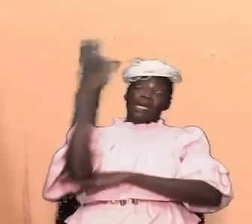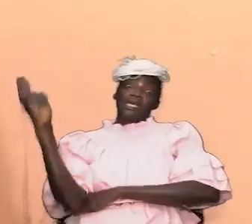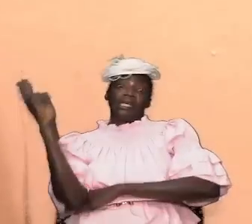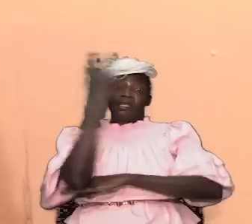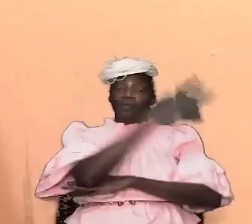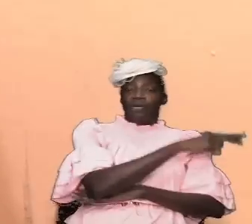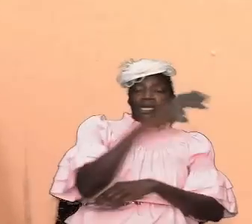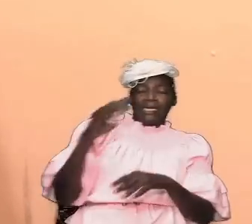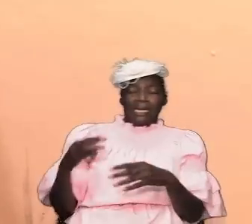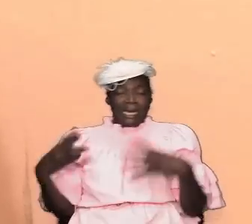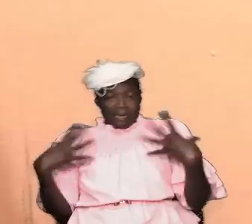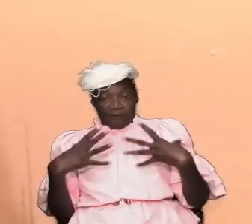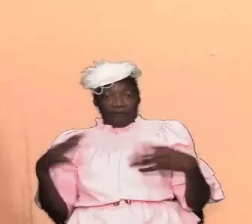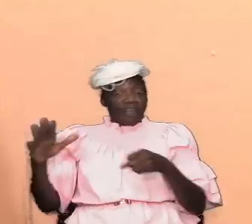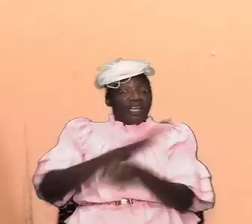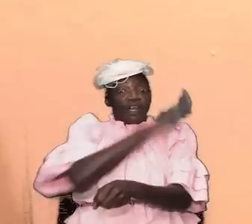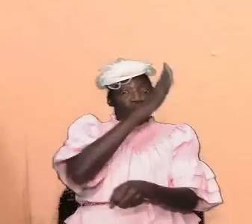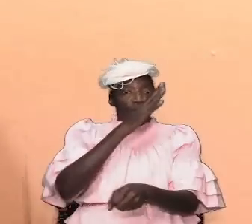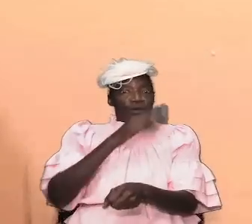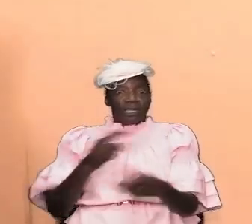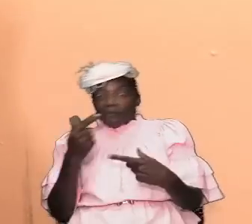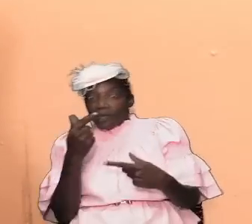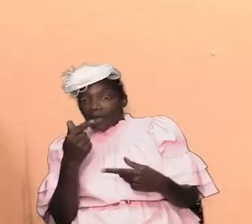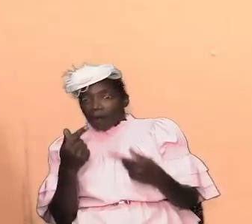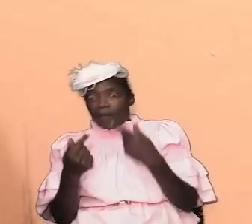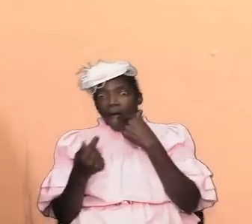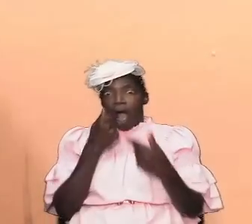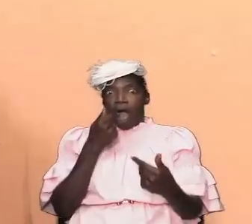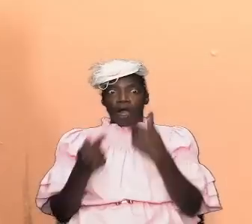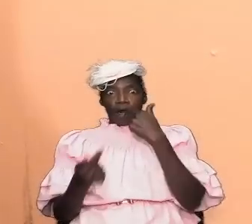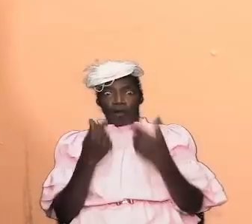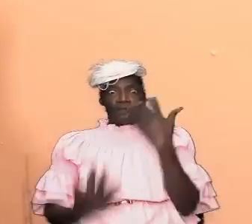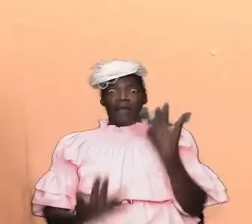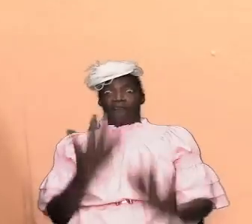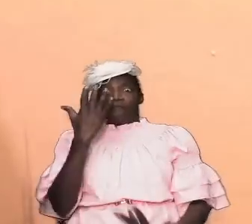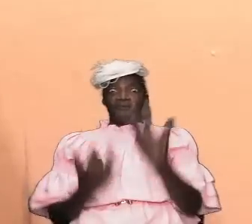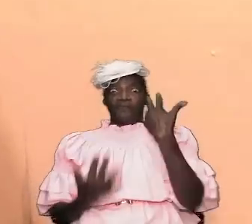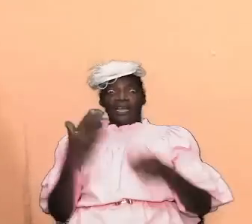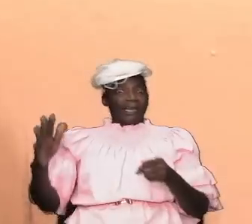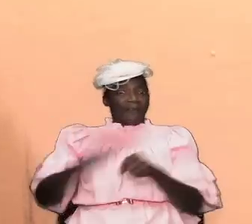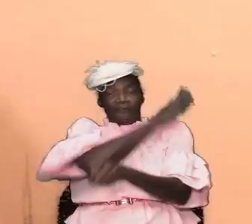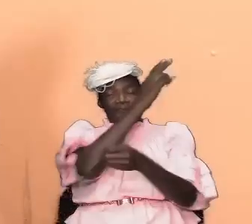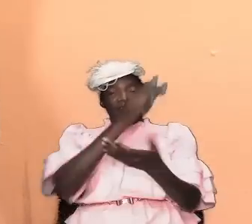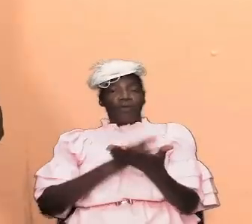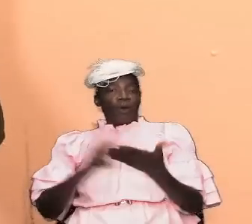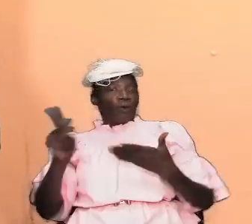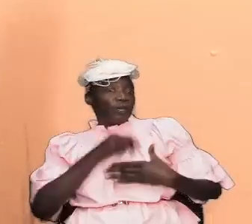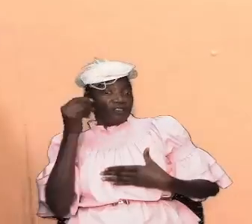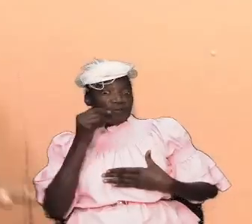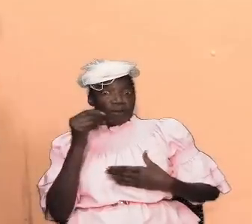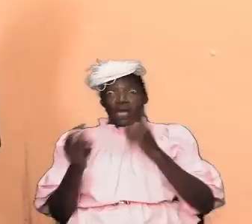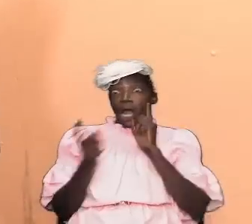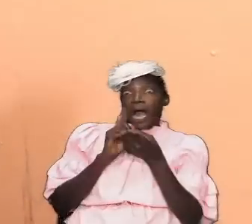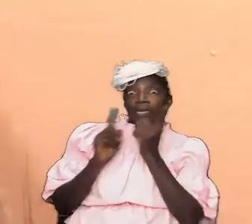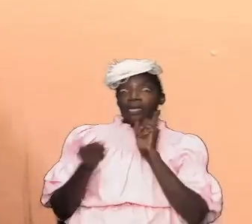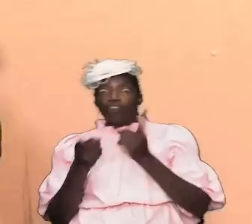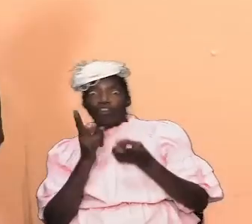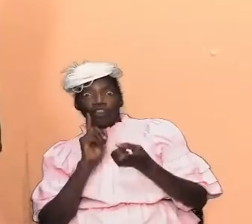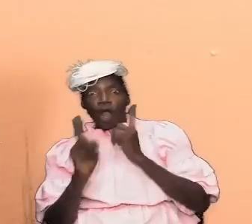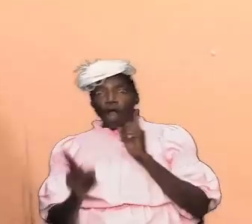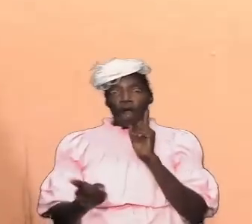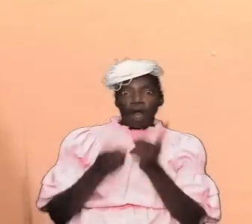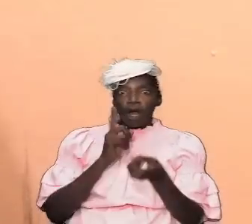there appeared unto them cloven tongues like as of fire and they were filled with the holy ghost and began to speak in